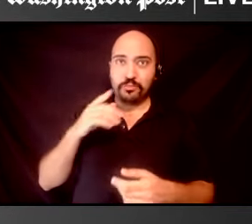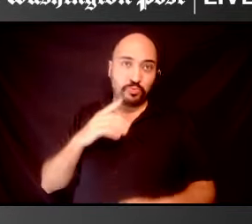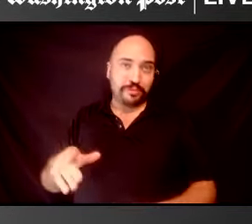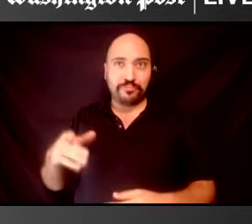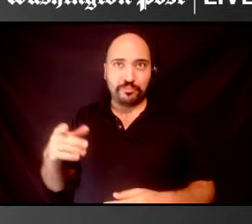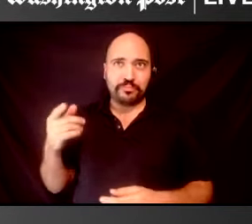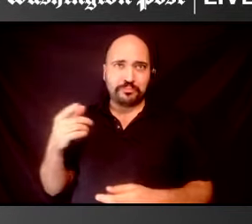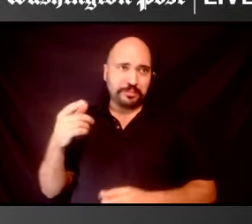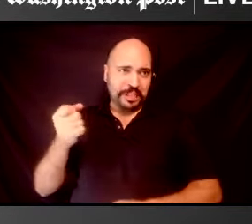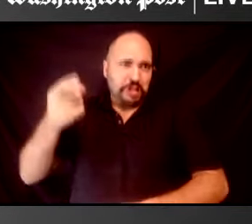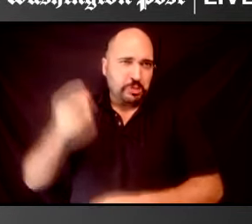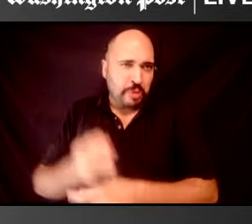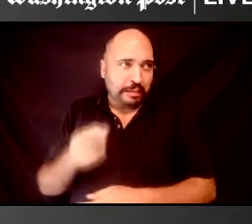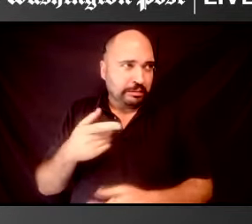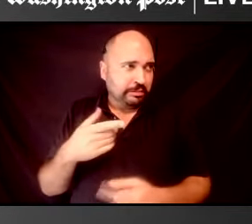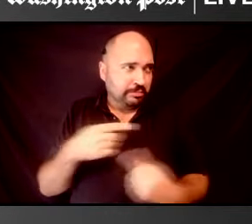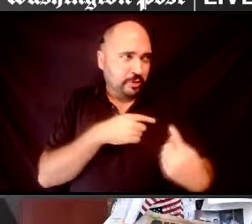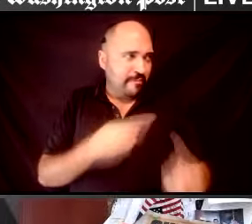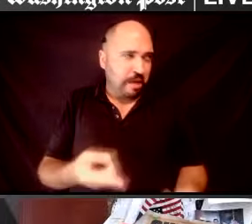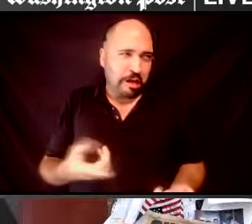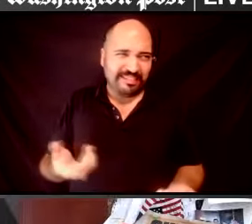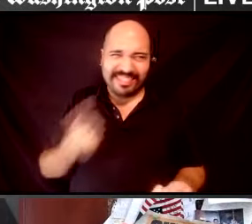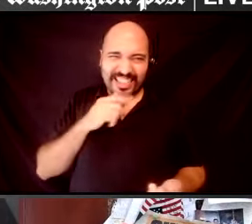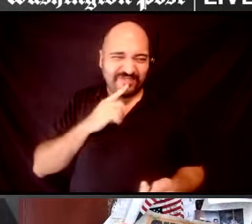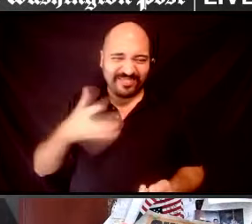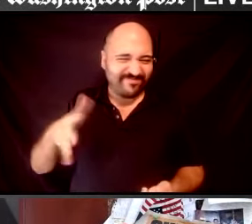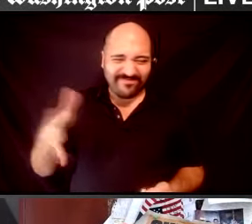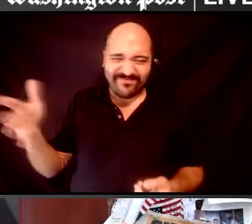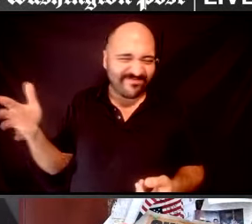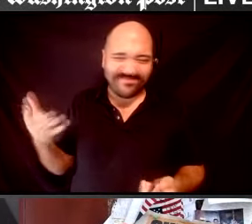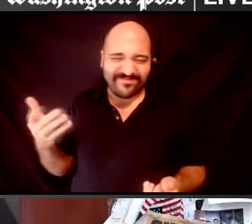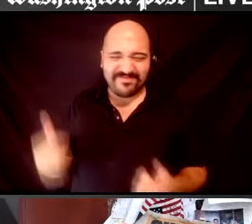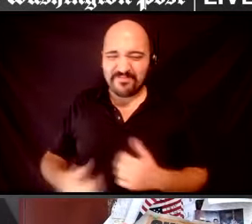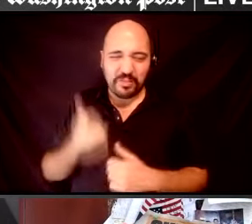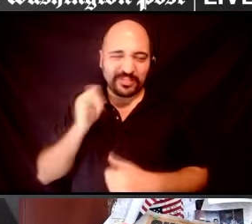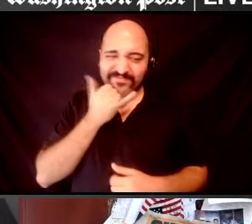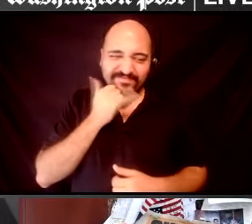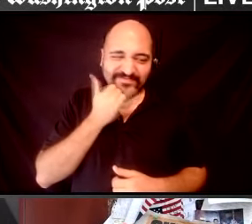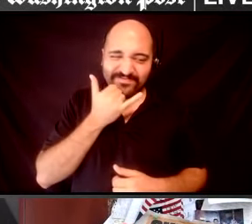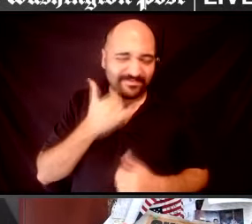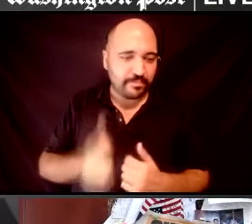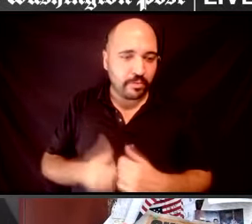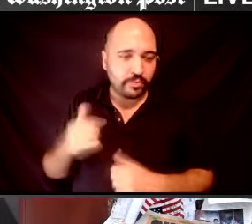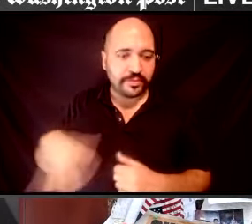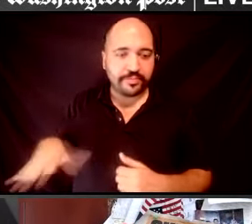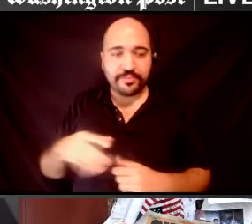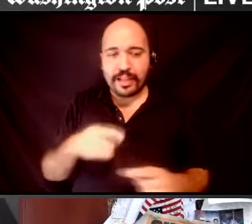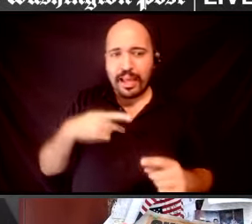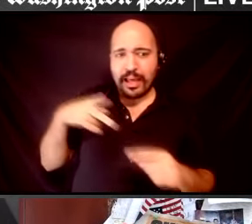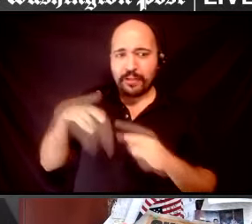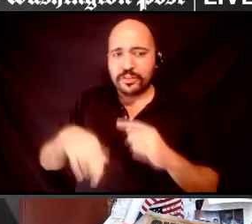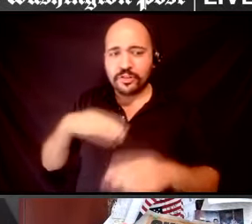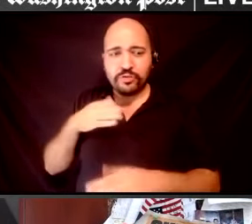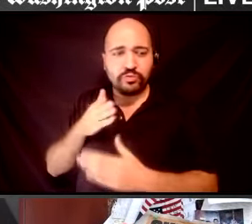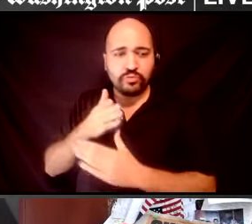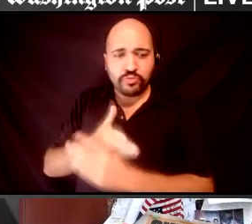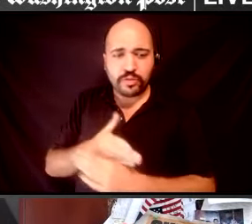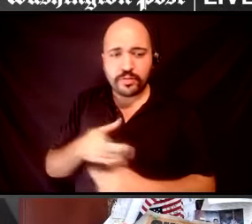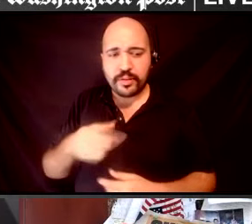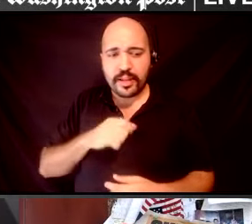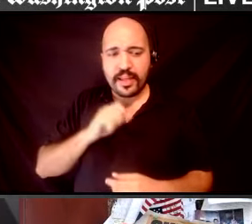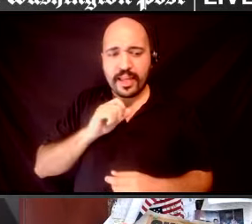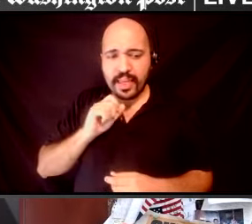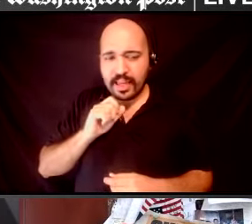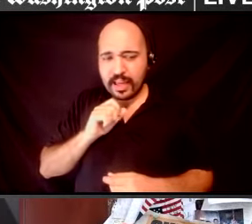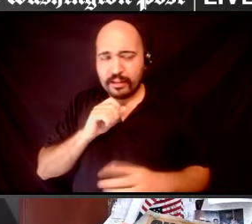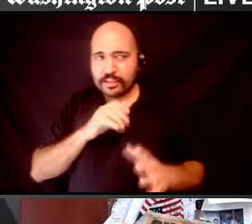Not, not really. So let me ask a little bit more. Oh, I'm sorry. I didn't interrupt you, but I was going to ask about the